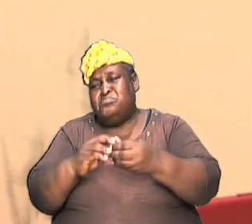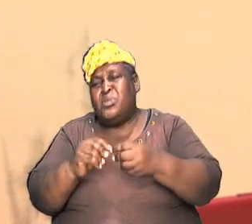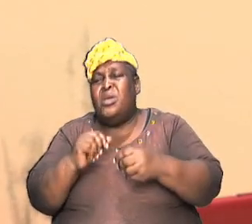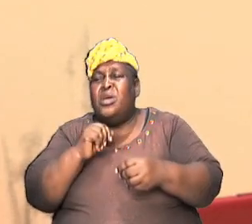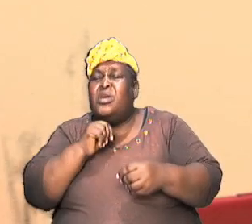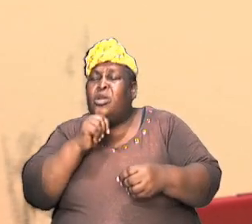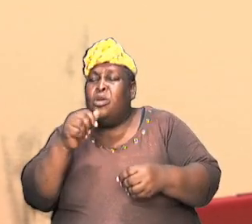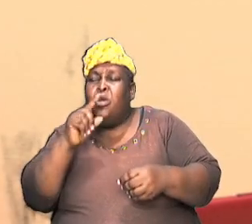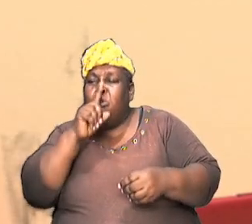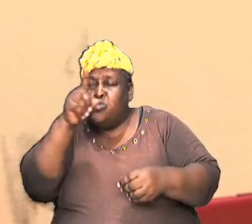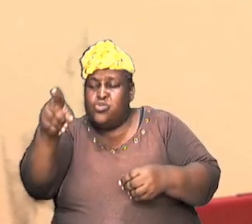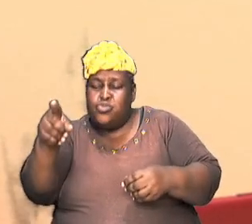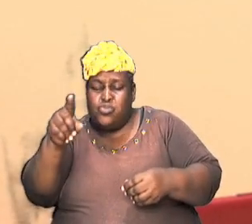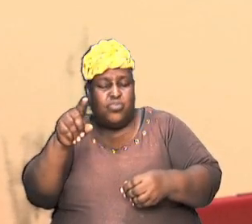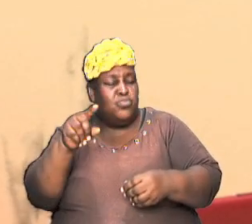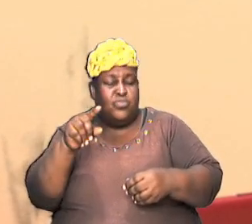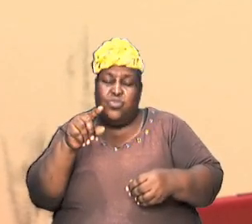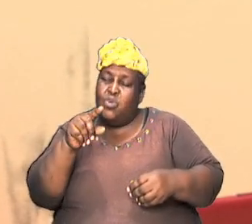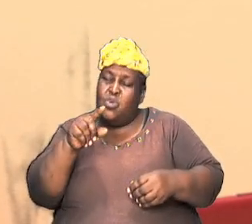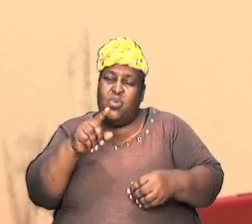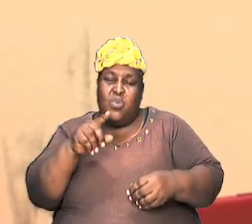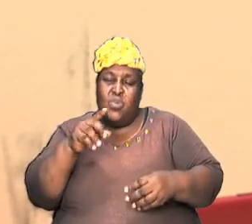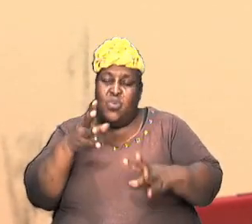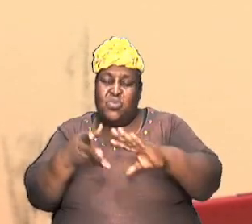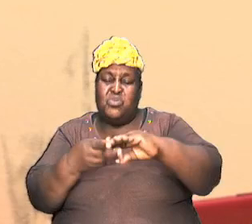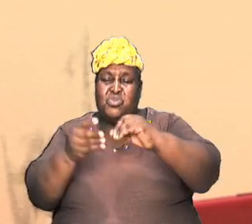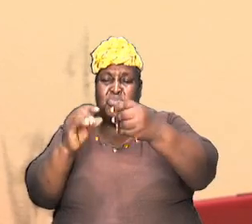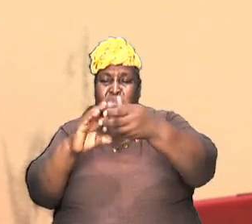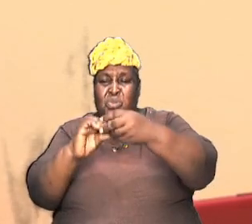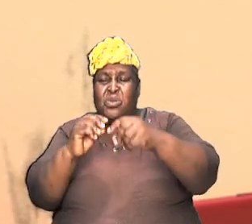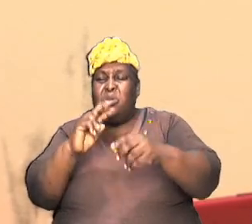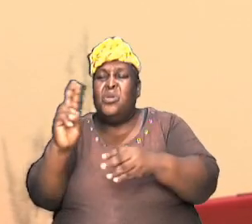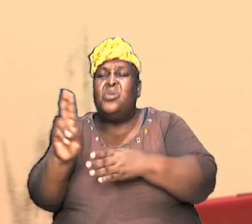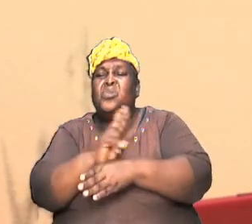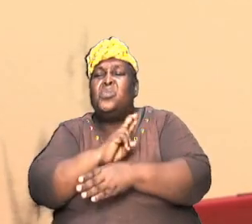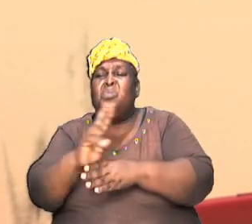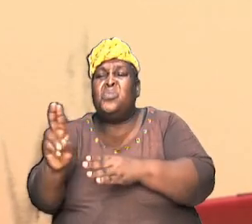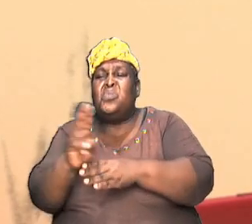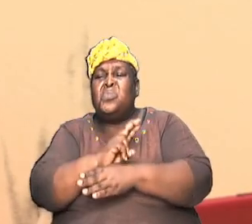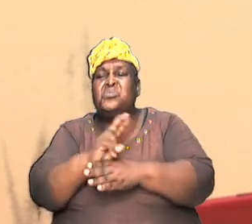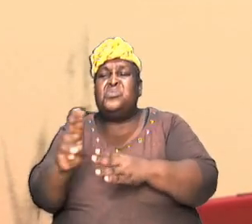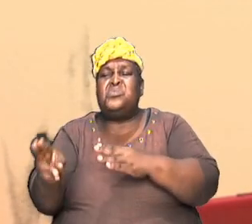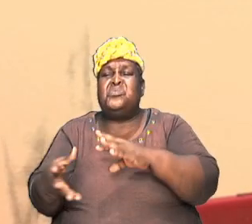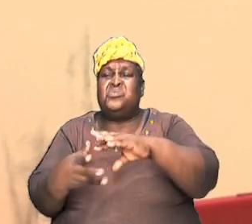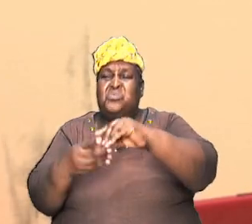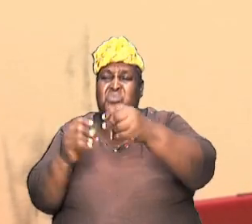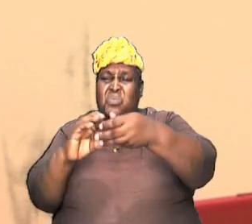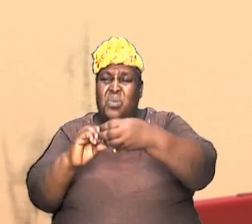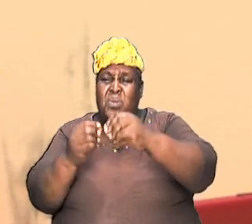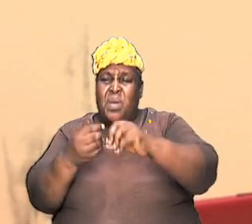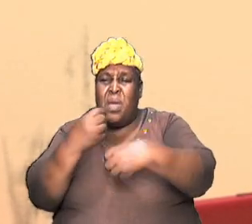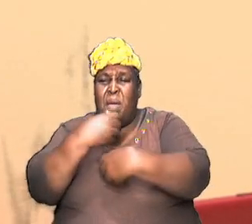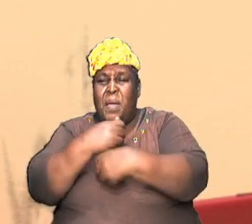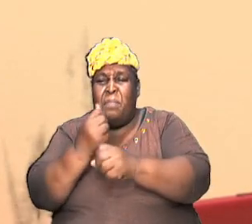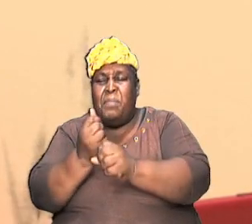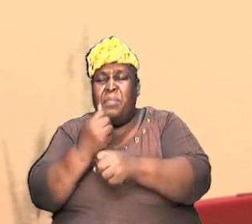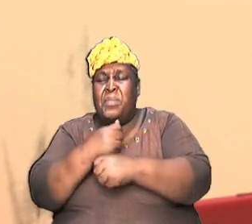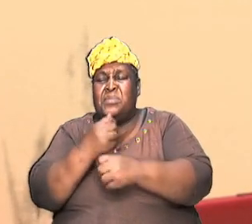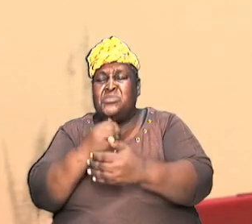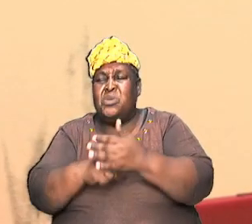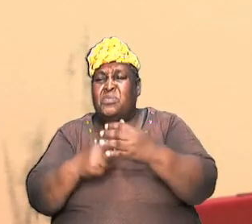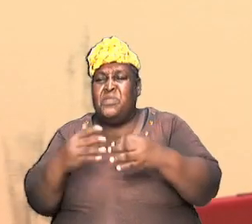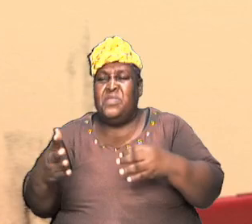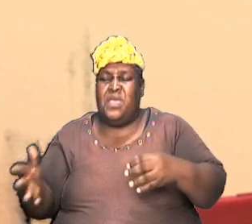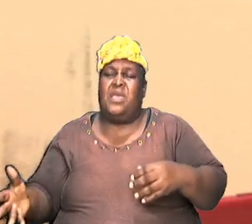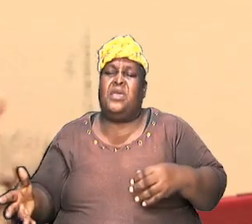if you are relating something that is not real but you can use that fairy tale to make certain inferences and to make